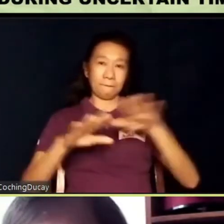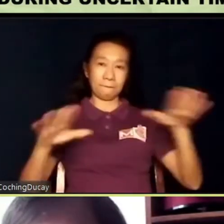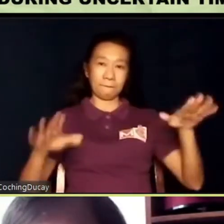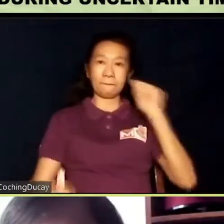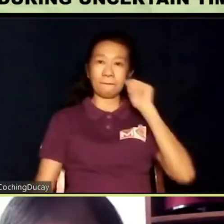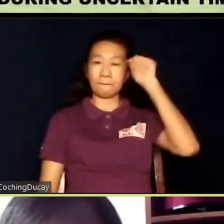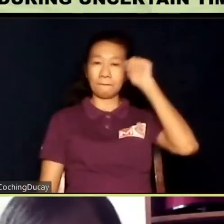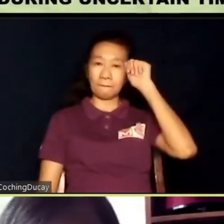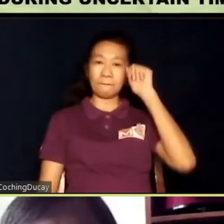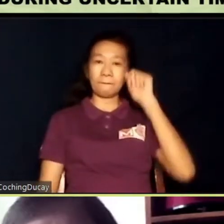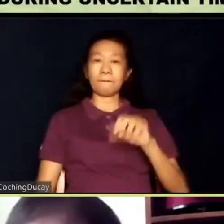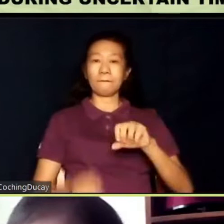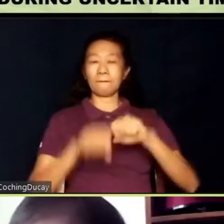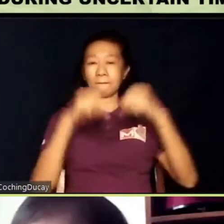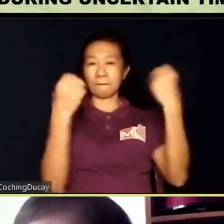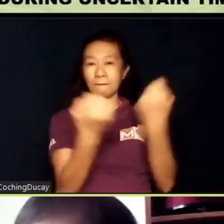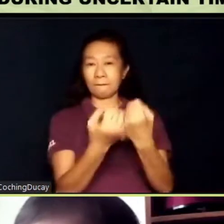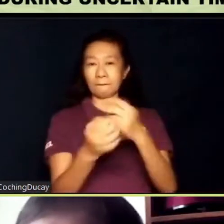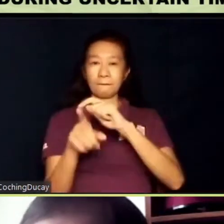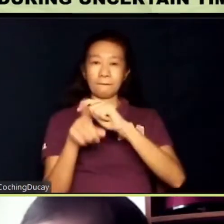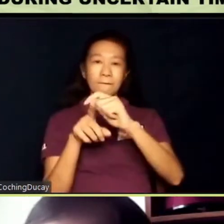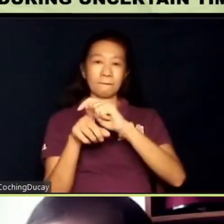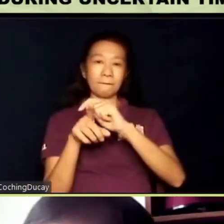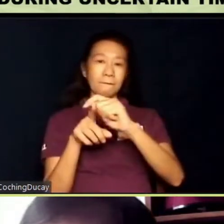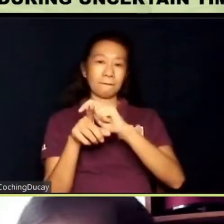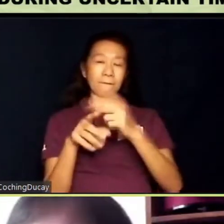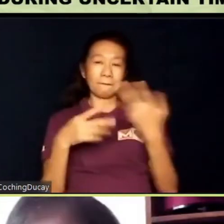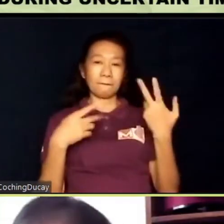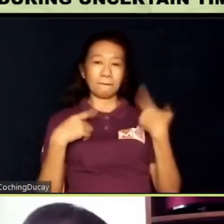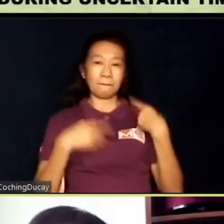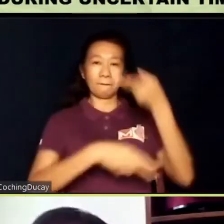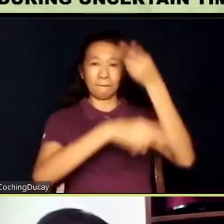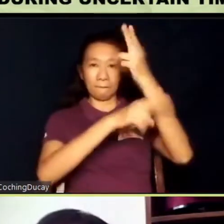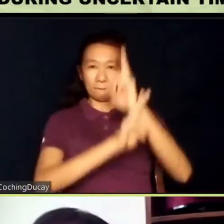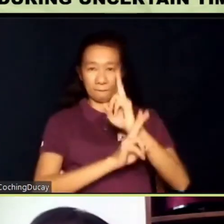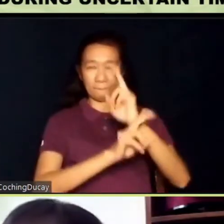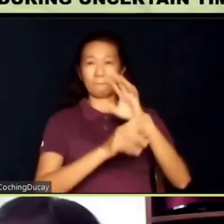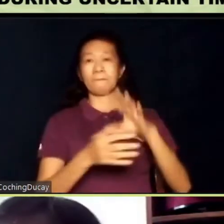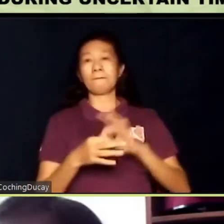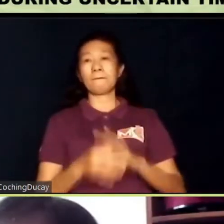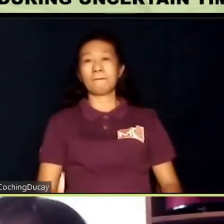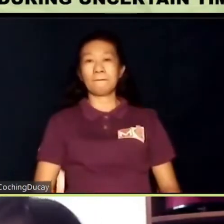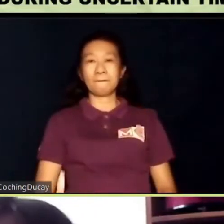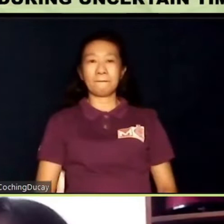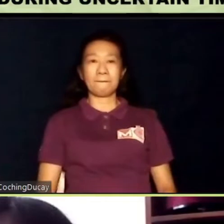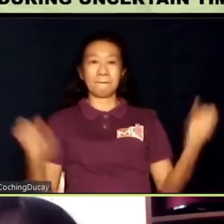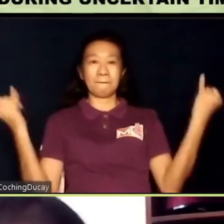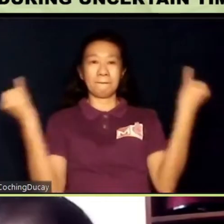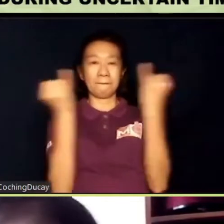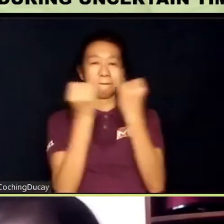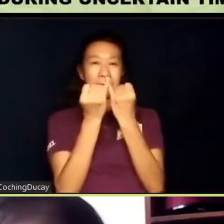on the spectrum are trained. I have the honor of introducing